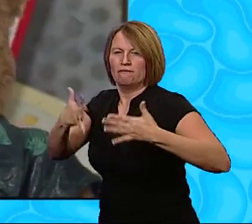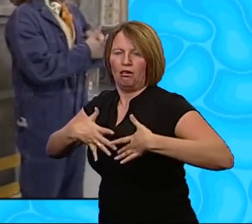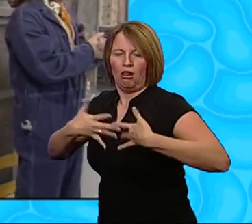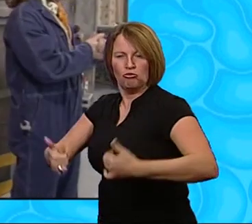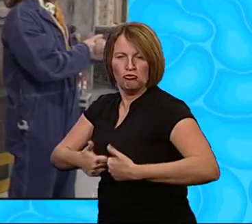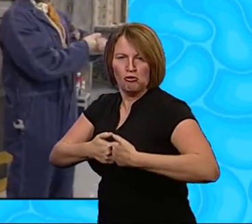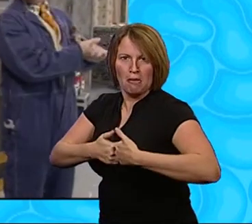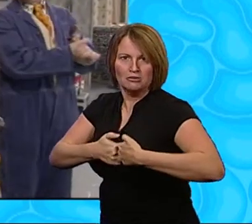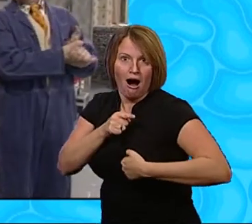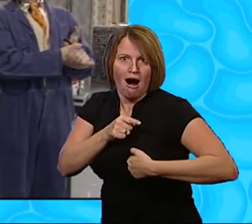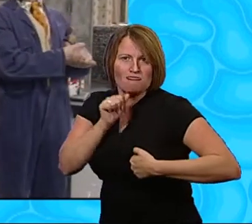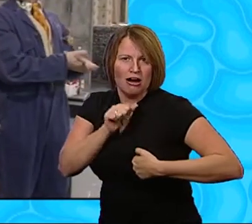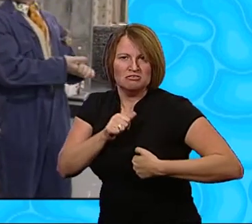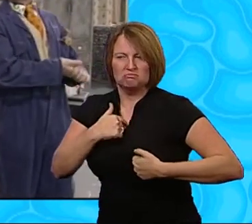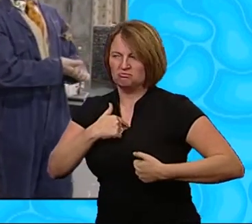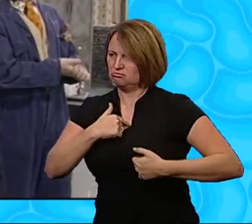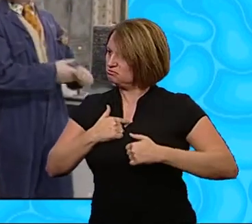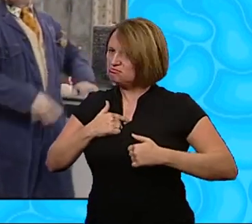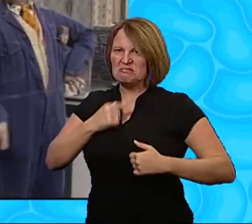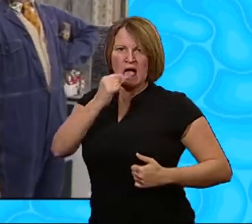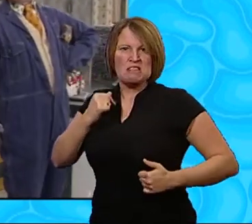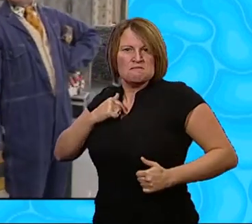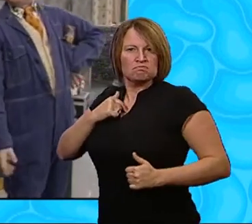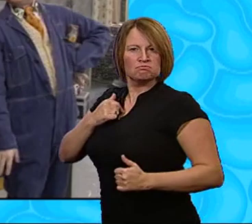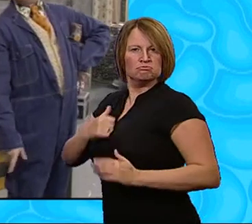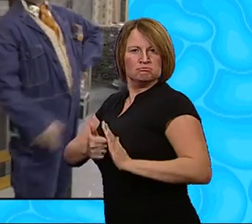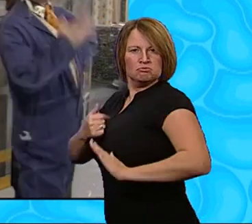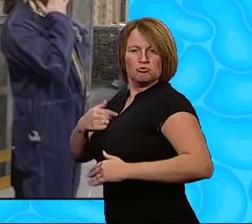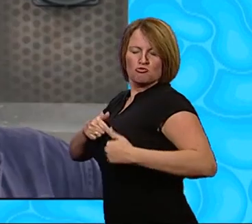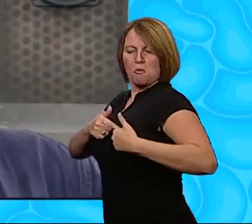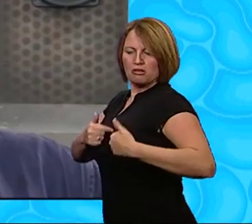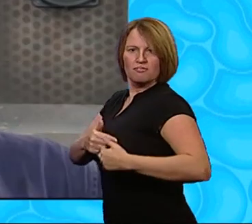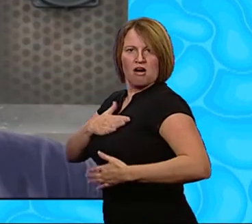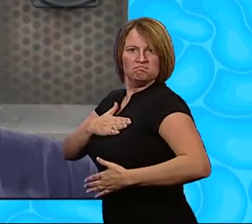Yes I am a bit of a suave romantic at heart, you know